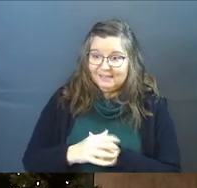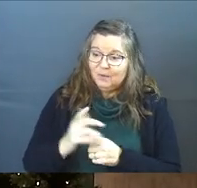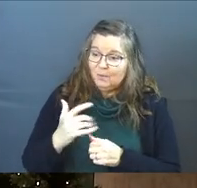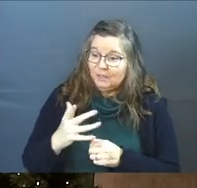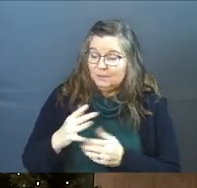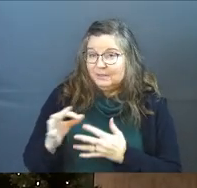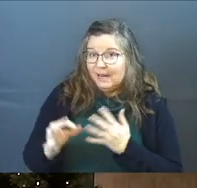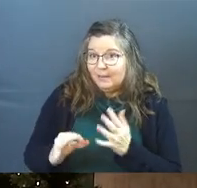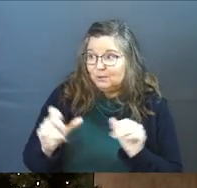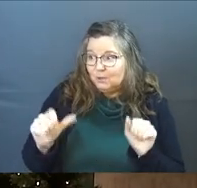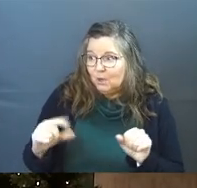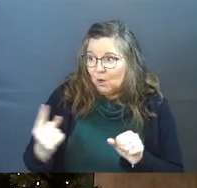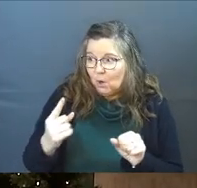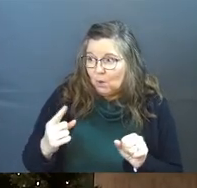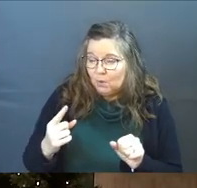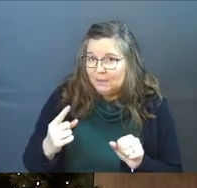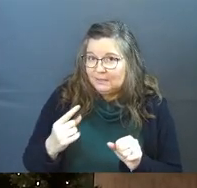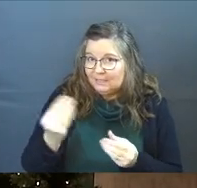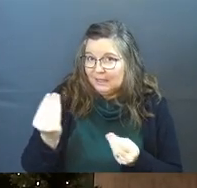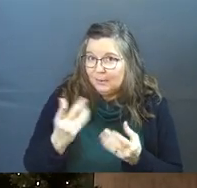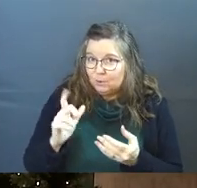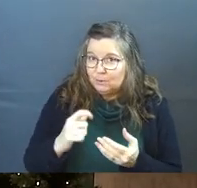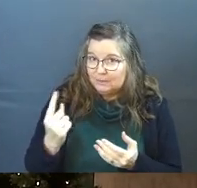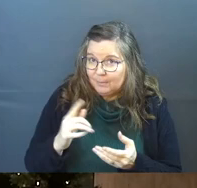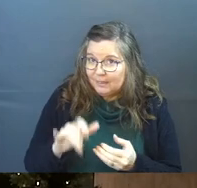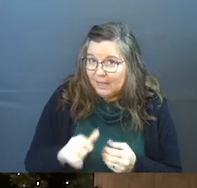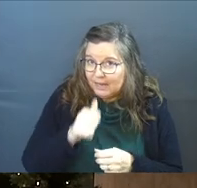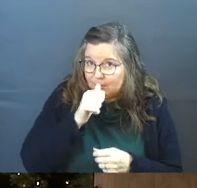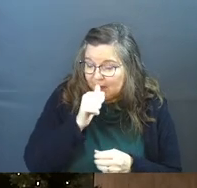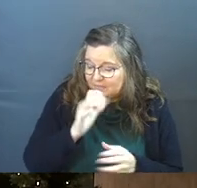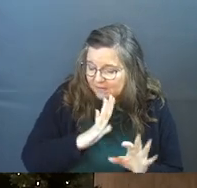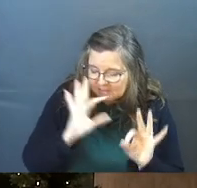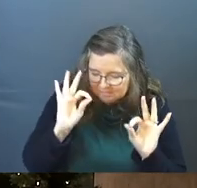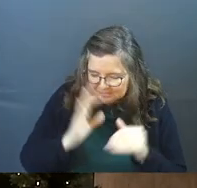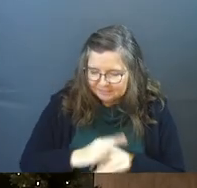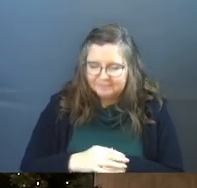Which is an option, by the way. You can always just let me know you need something like that.